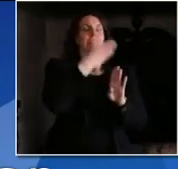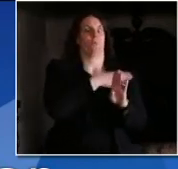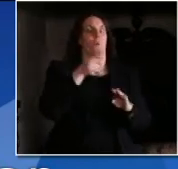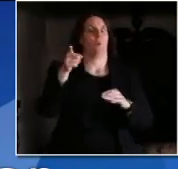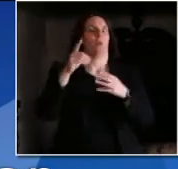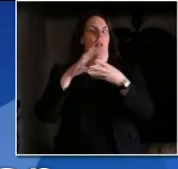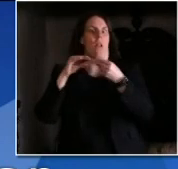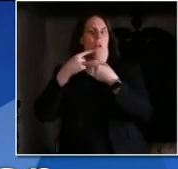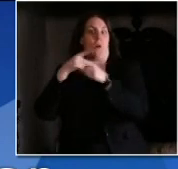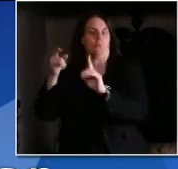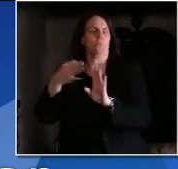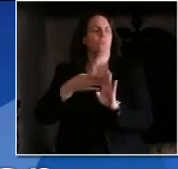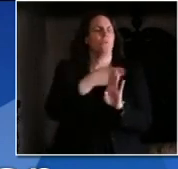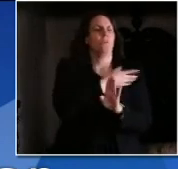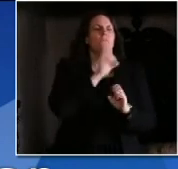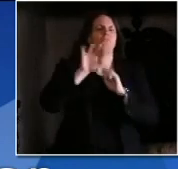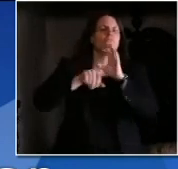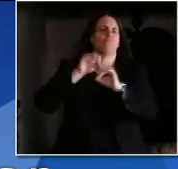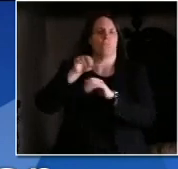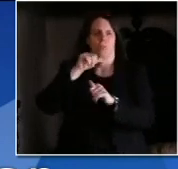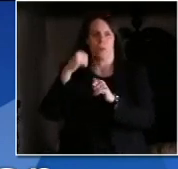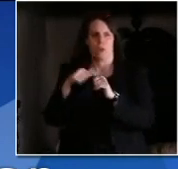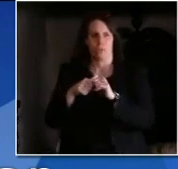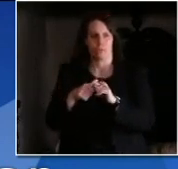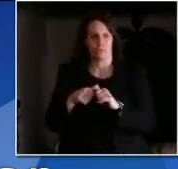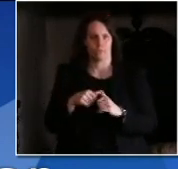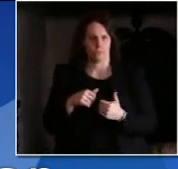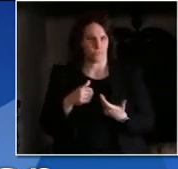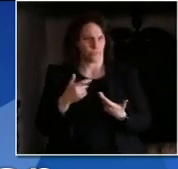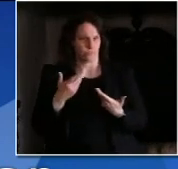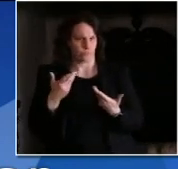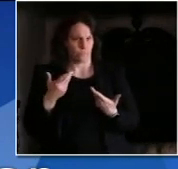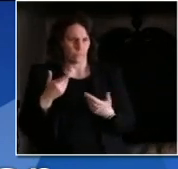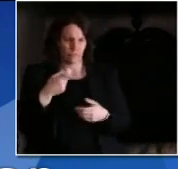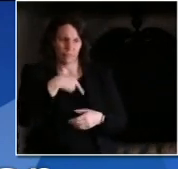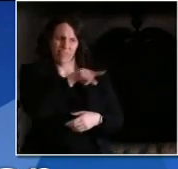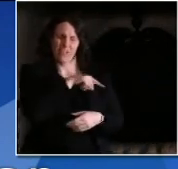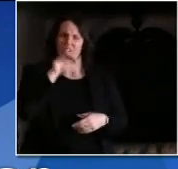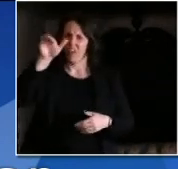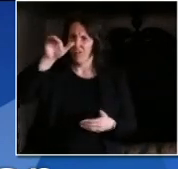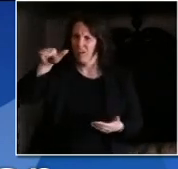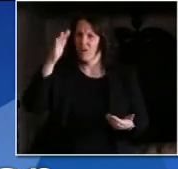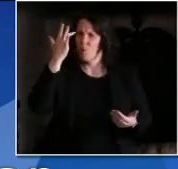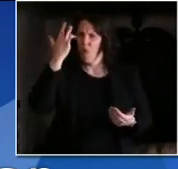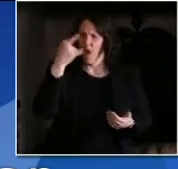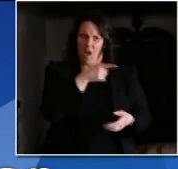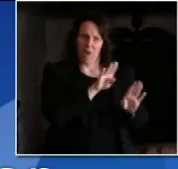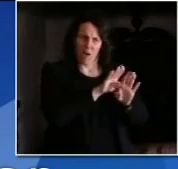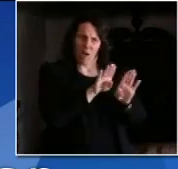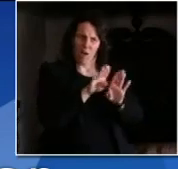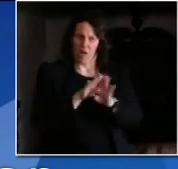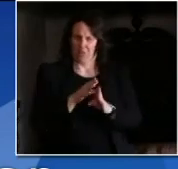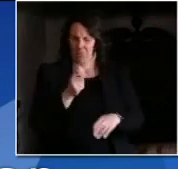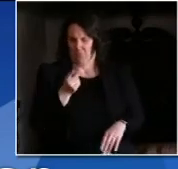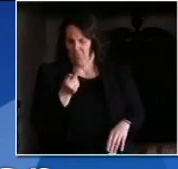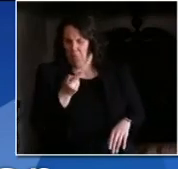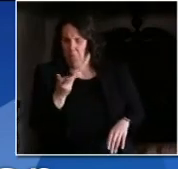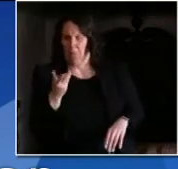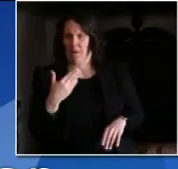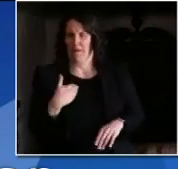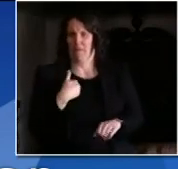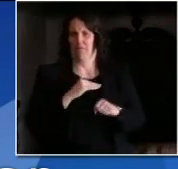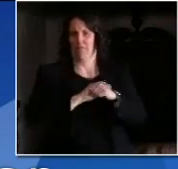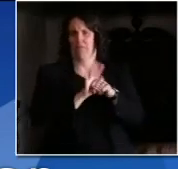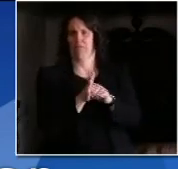orders just because they're not really seeing anything in their counties or in their towns what would you respond to those police chiefs